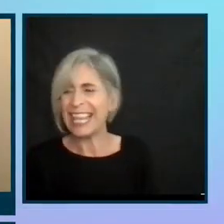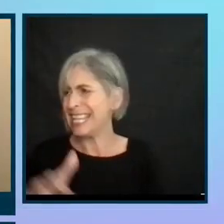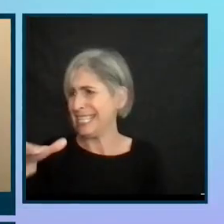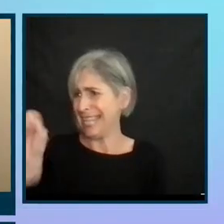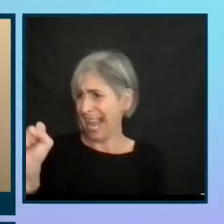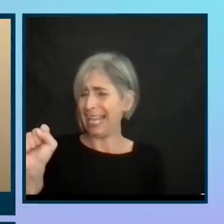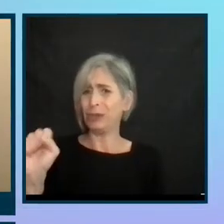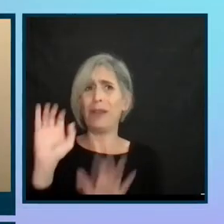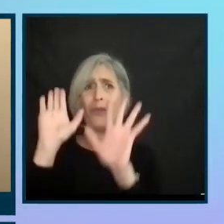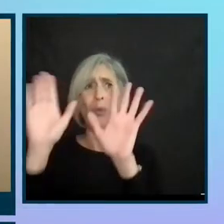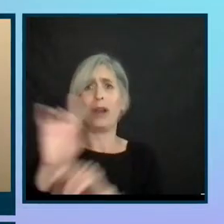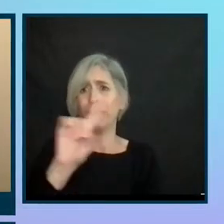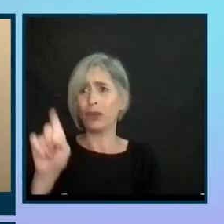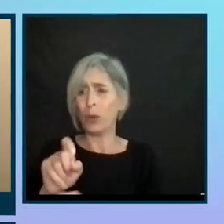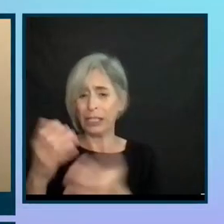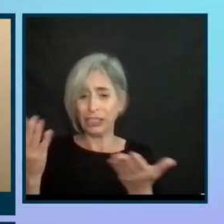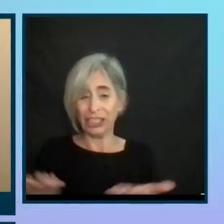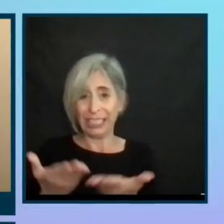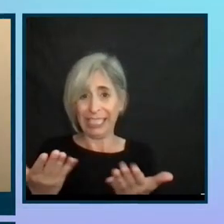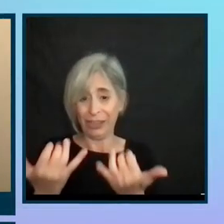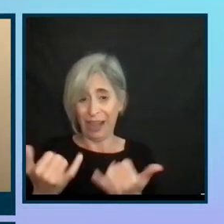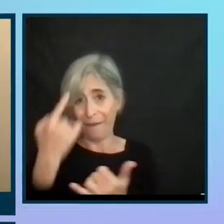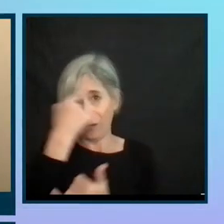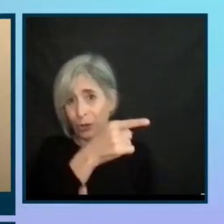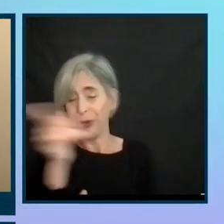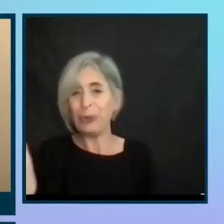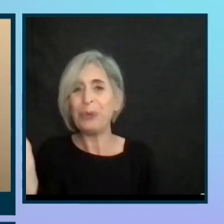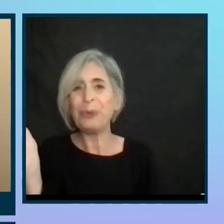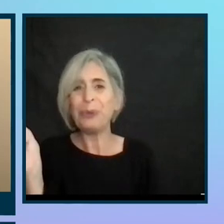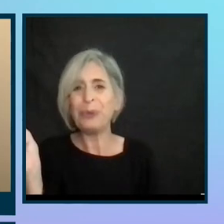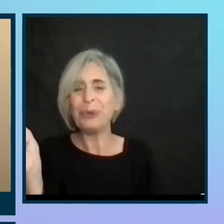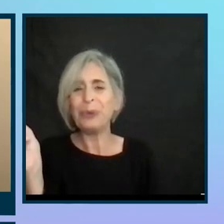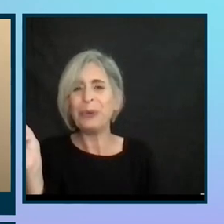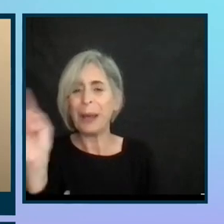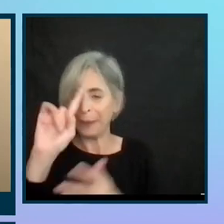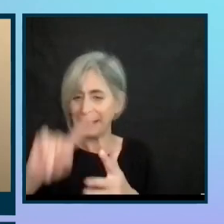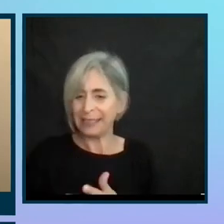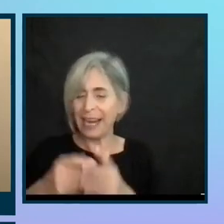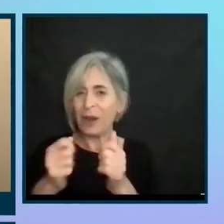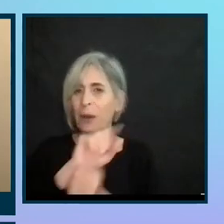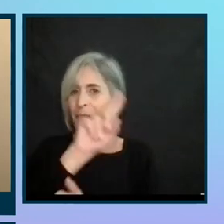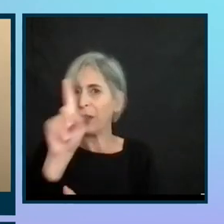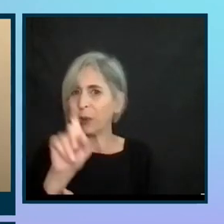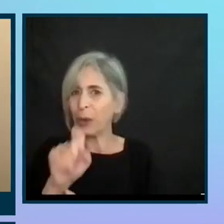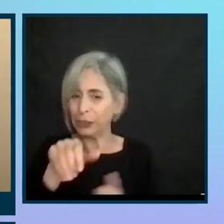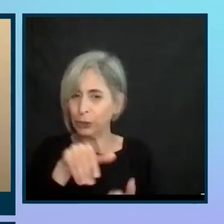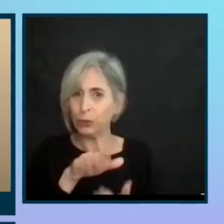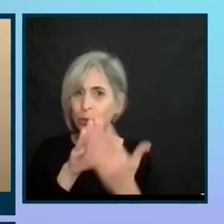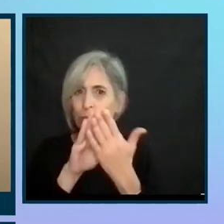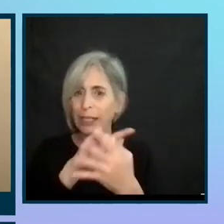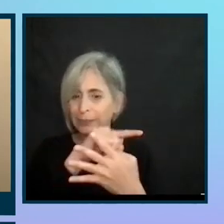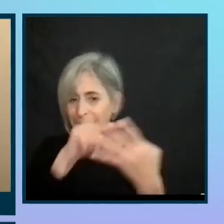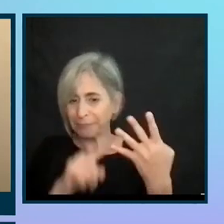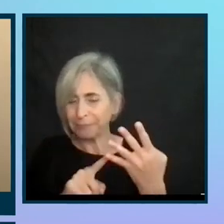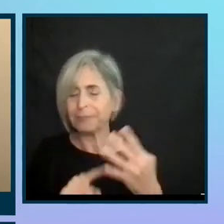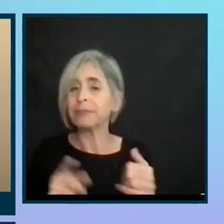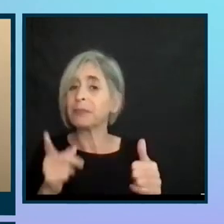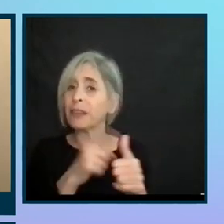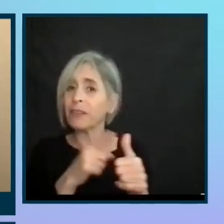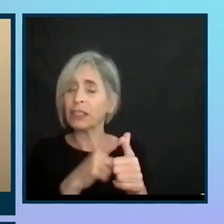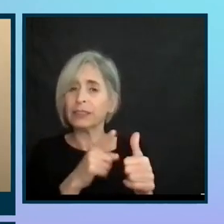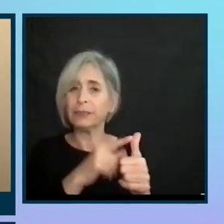some great questions that have come across for you guys. So I'm going to jump right in so we can address them all. So first,